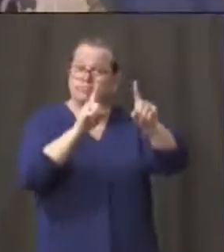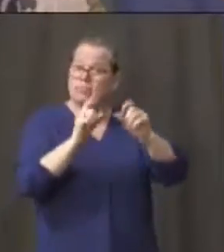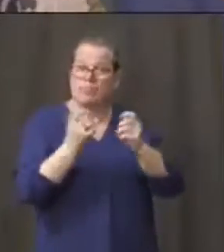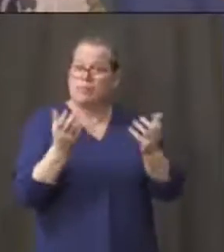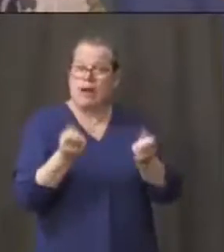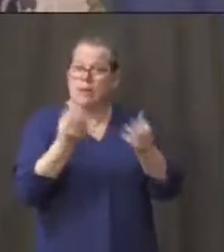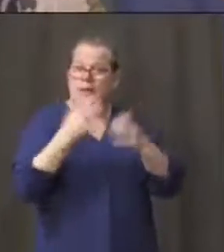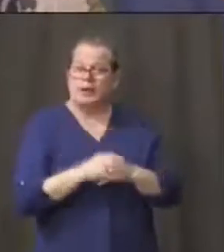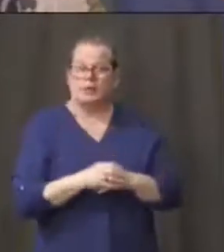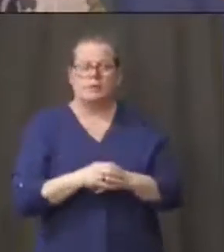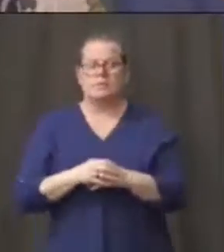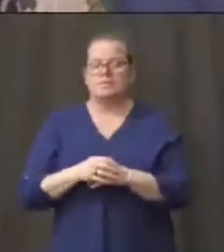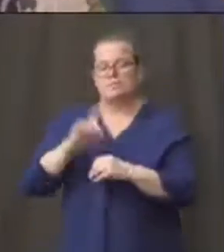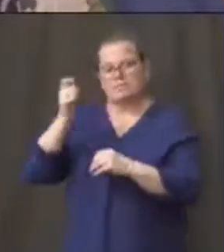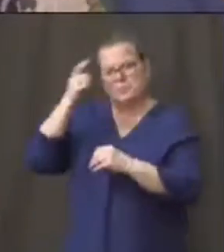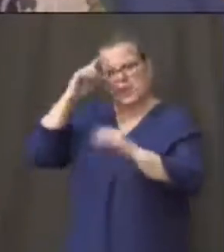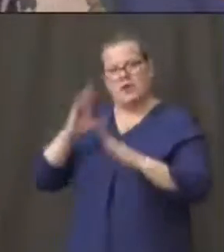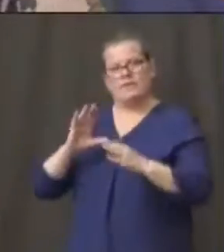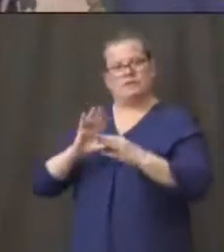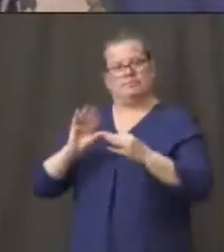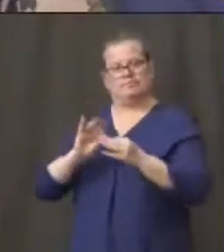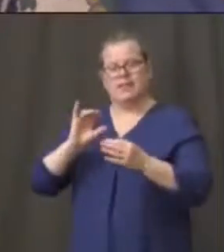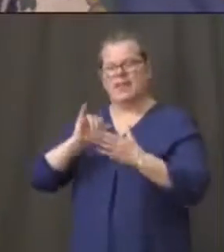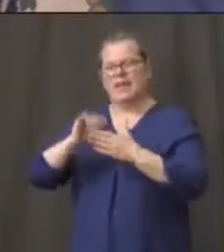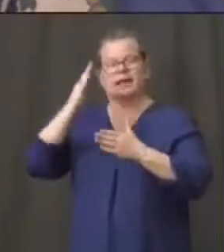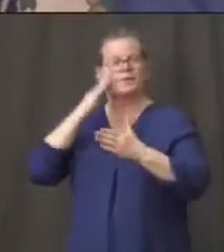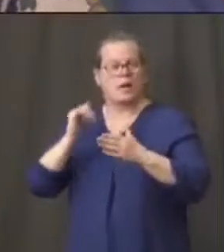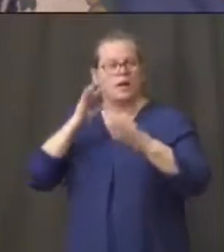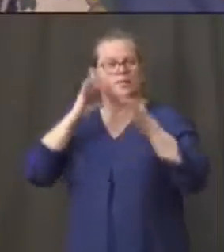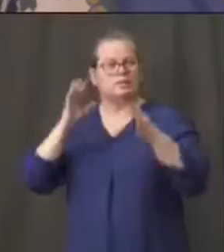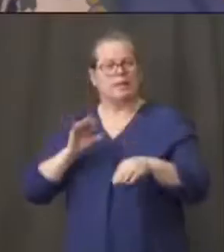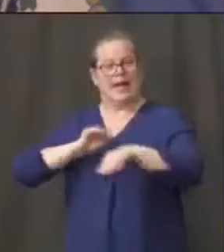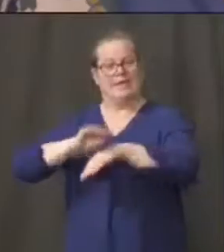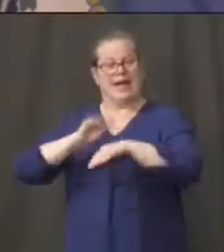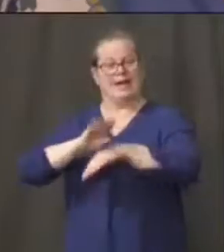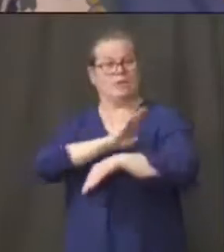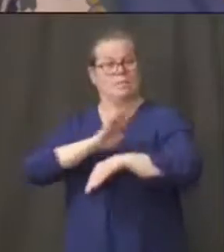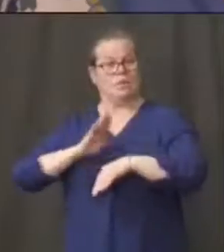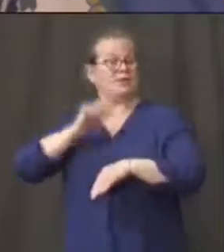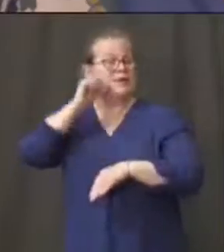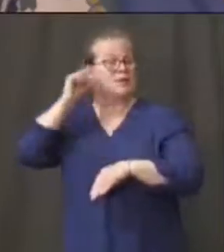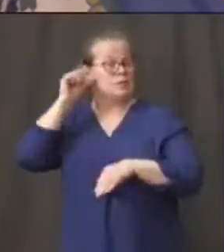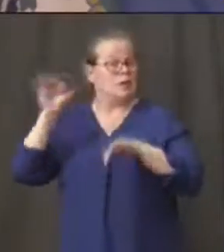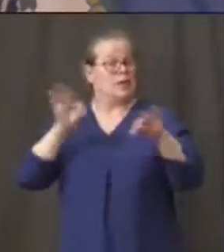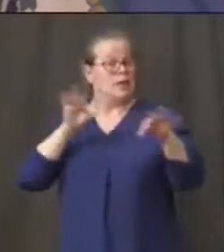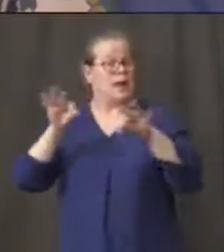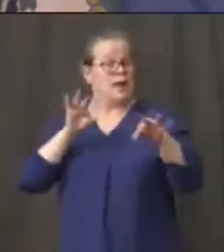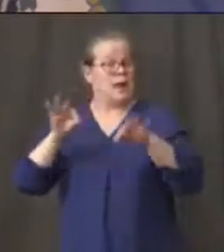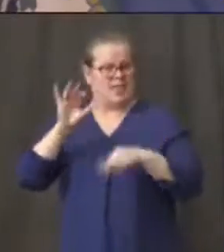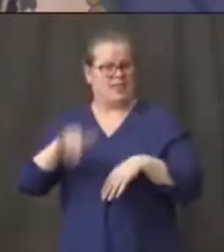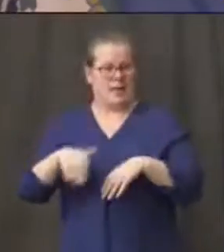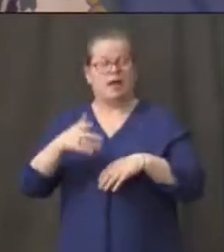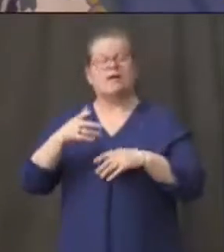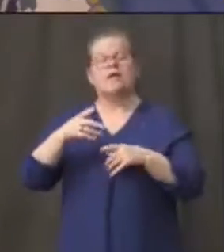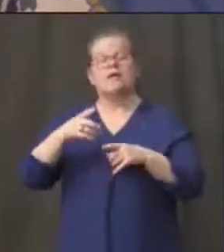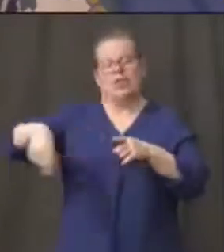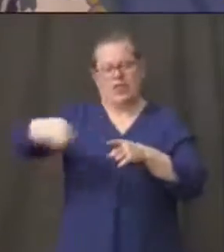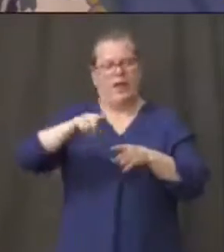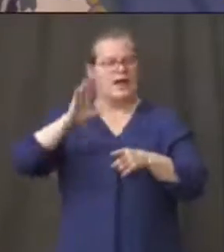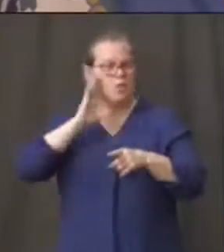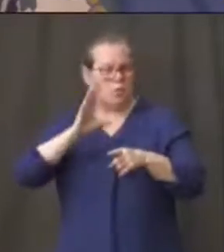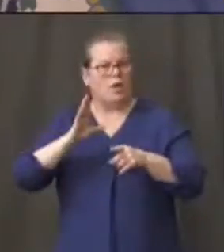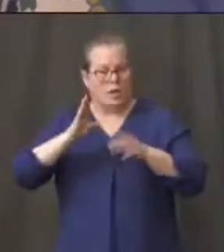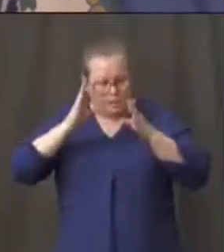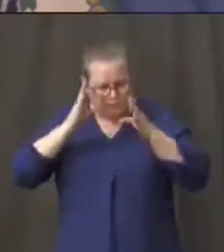we talked about yesterday. We're going to roll them out formally in the next few days. And those are the type of questions they're going to focus on.